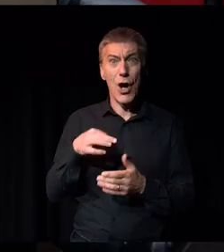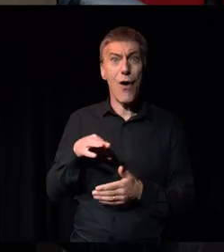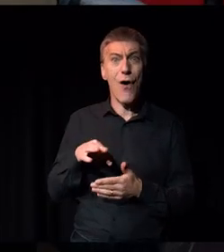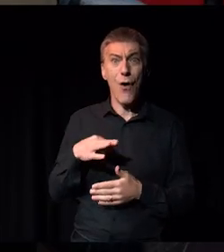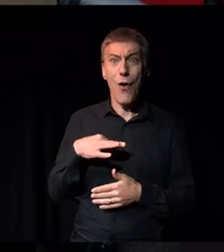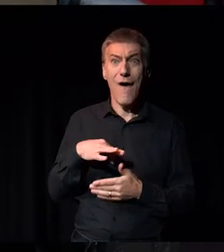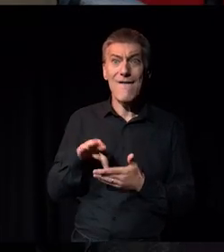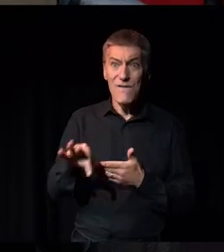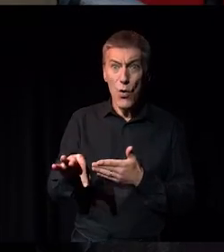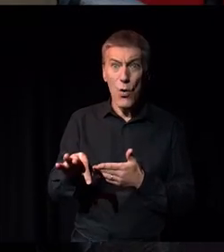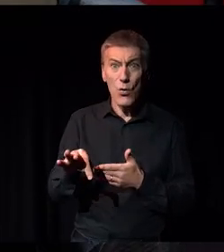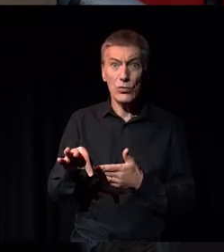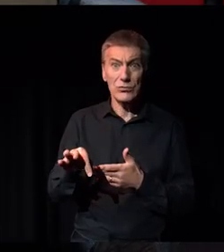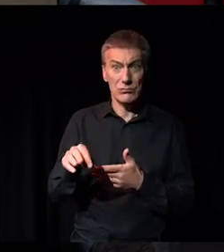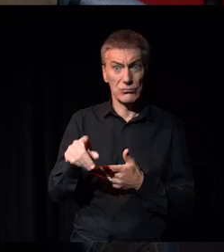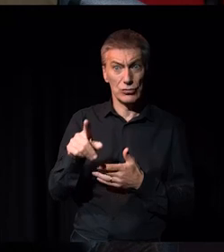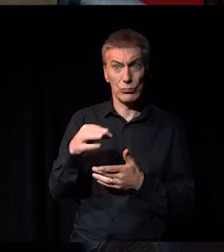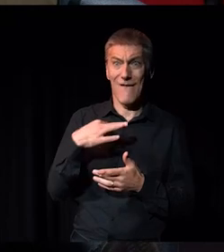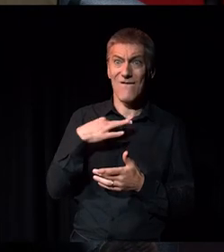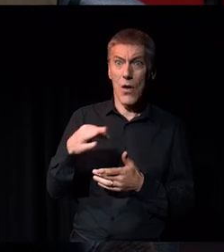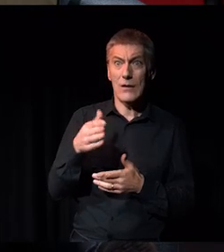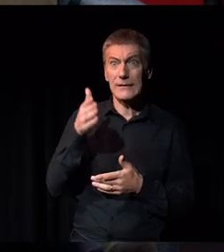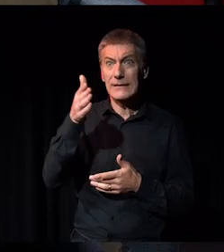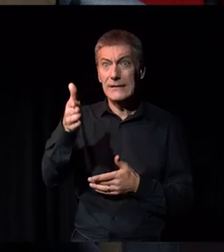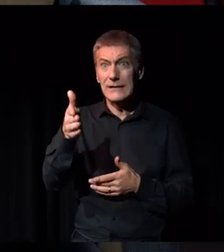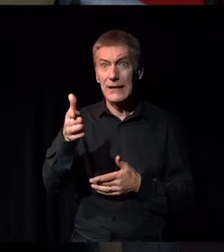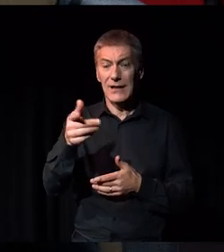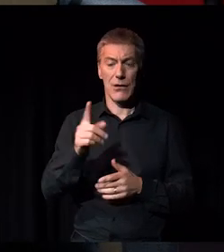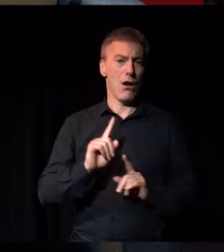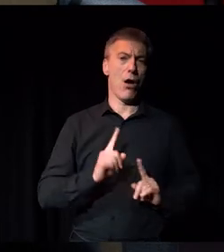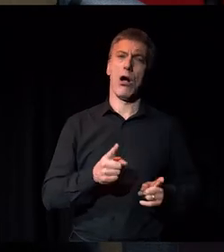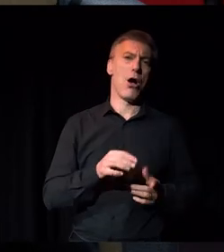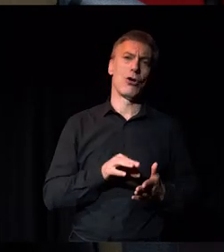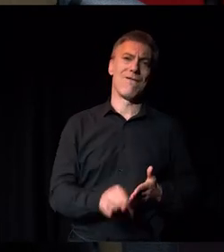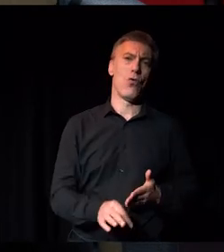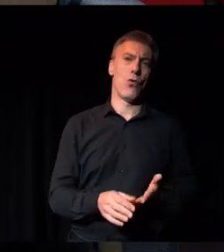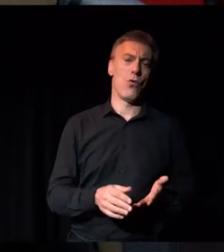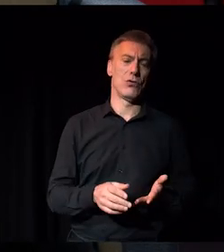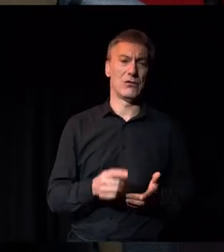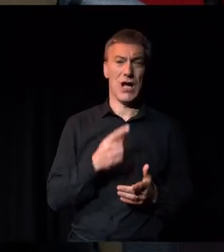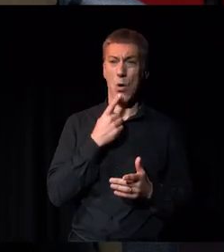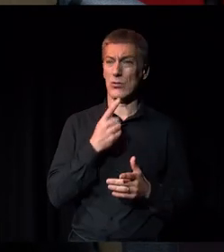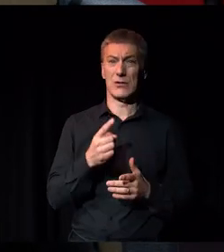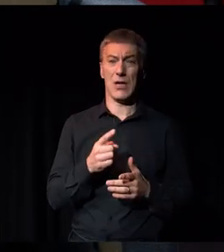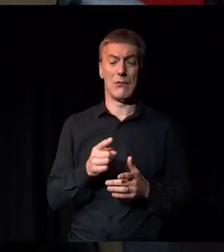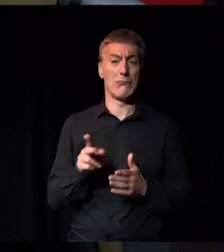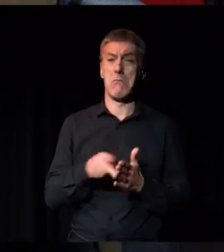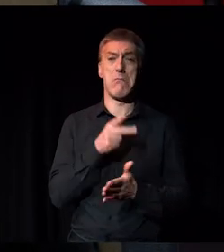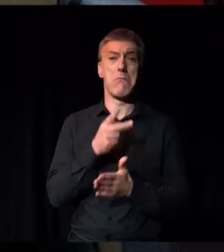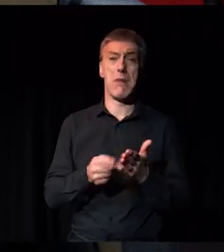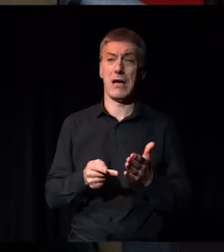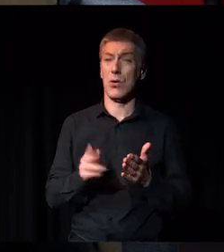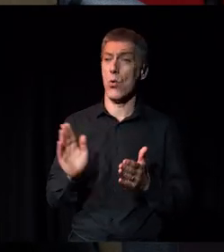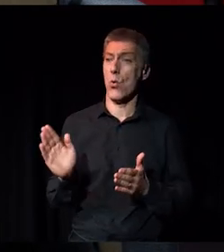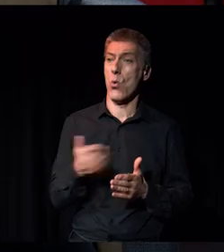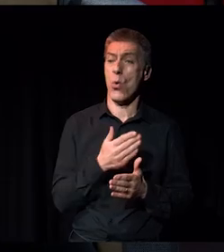positions and those who can't. So I would create that, I'd take your blanket and turn it into a blanket ban on unpaid positions.